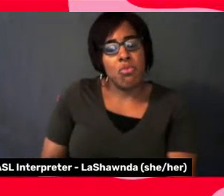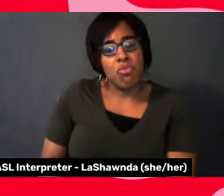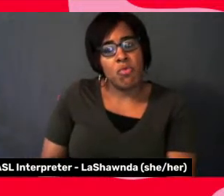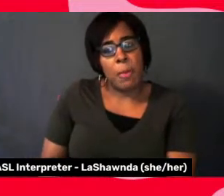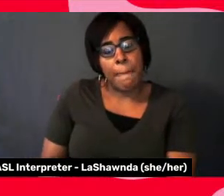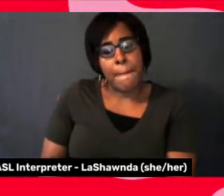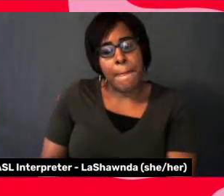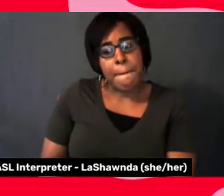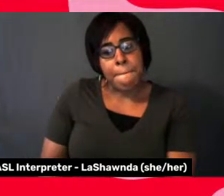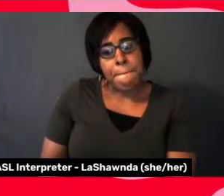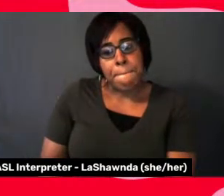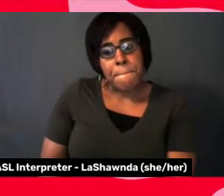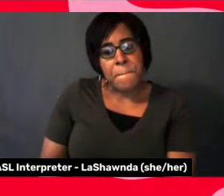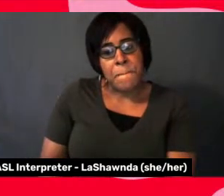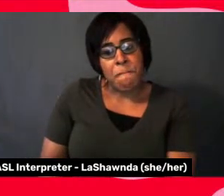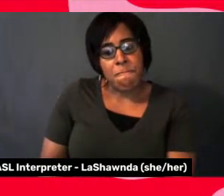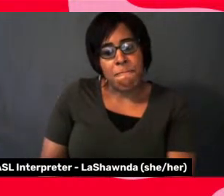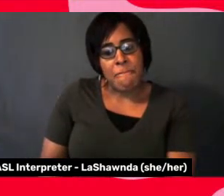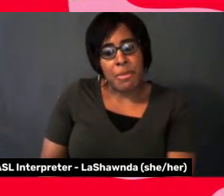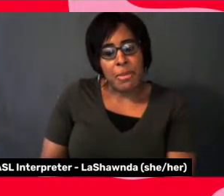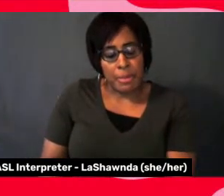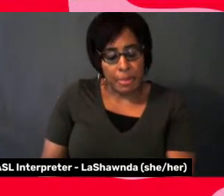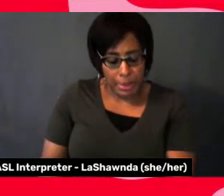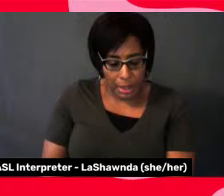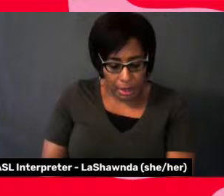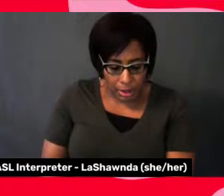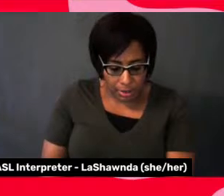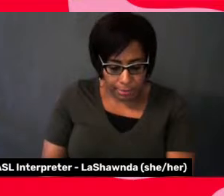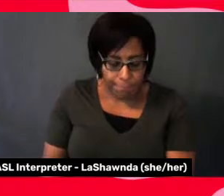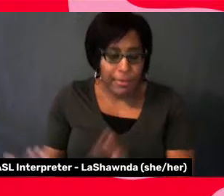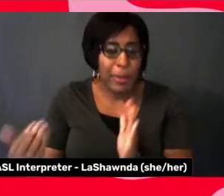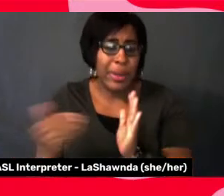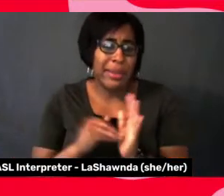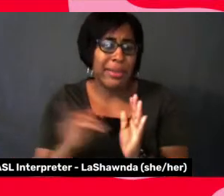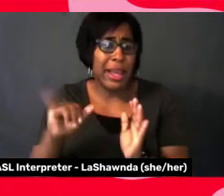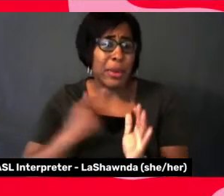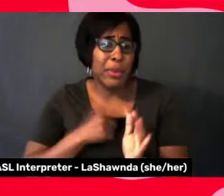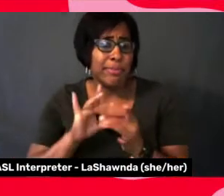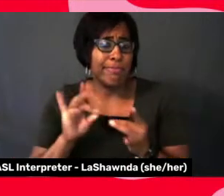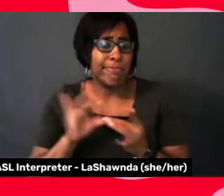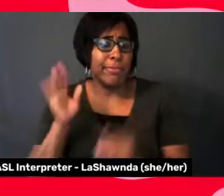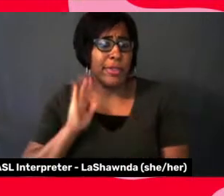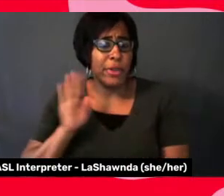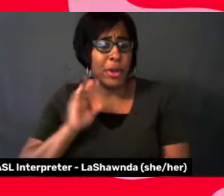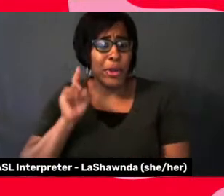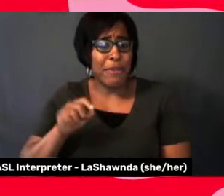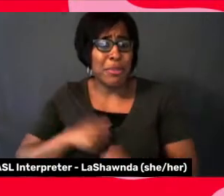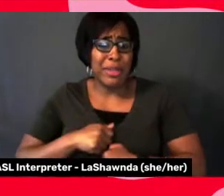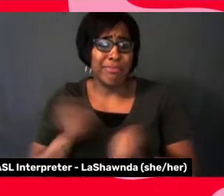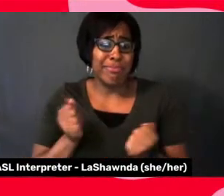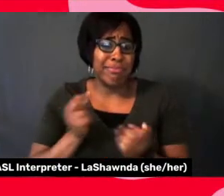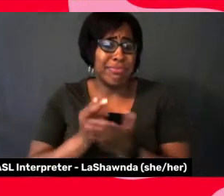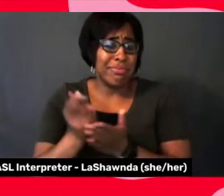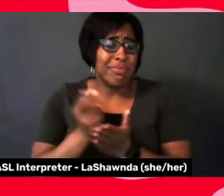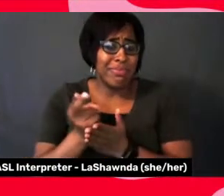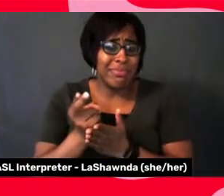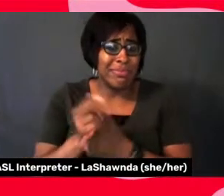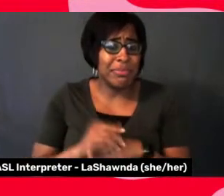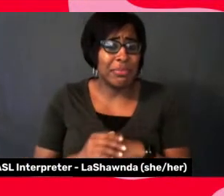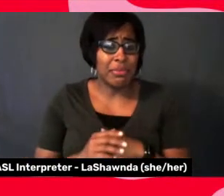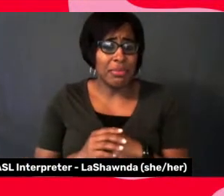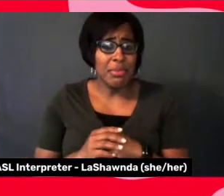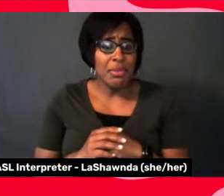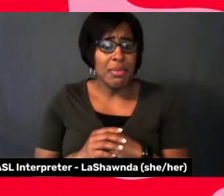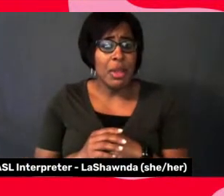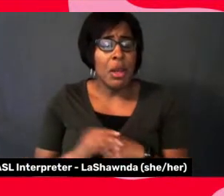I think the biggest thing is, again, like you said before, being authentic to yourself. Um, especially like when we're talking about